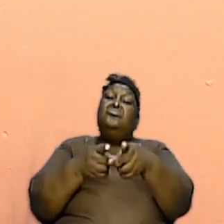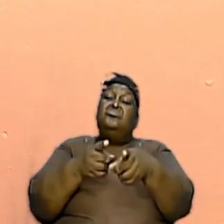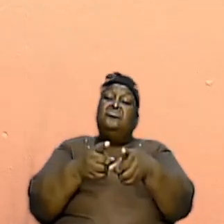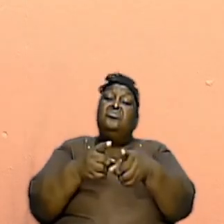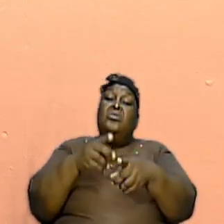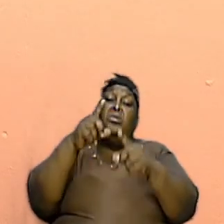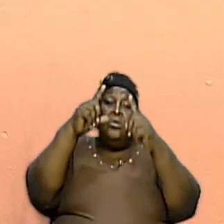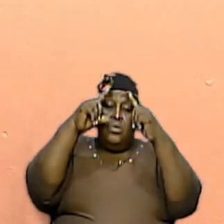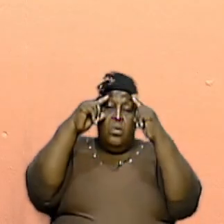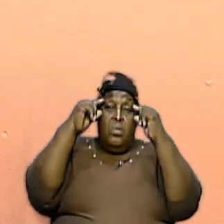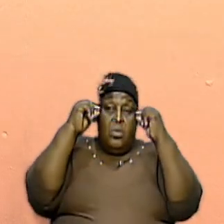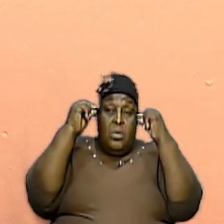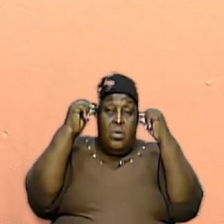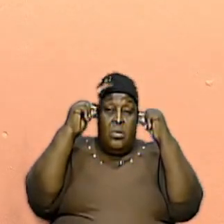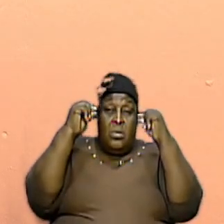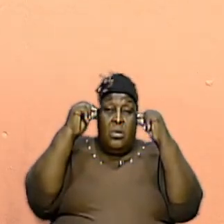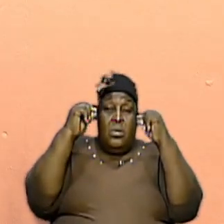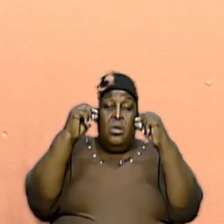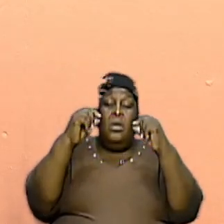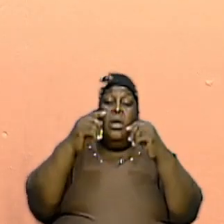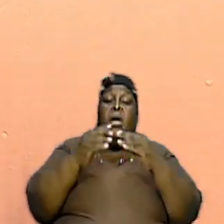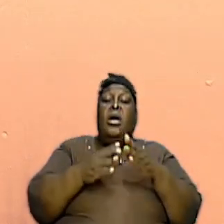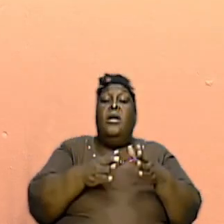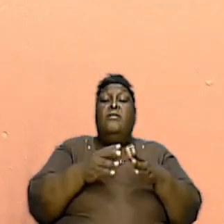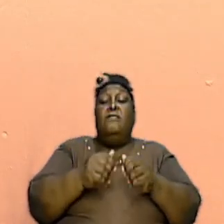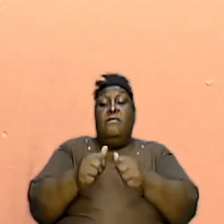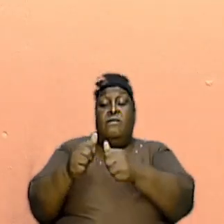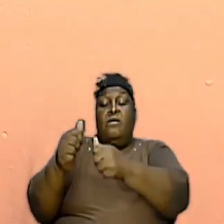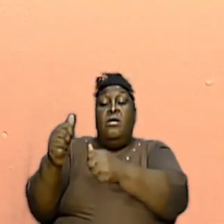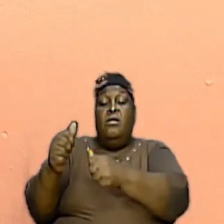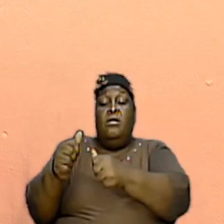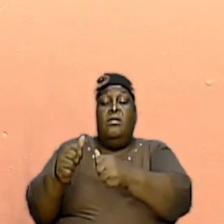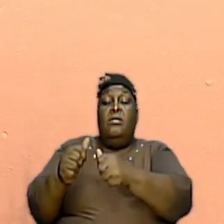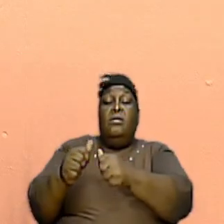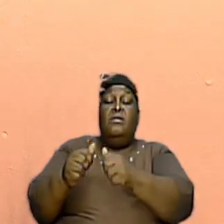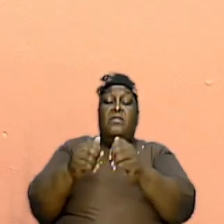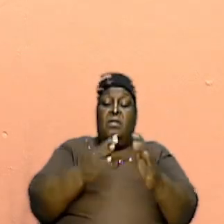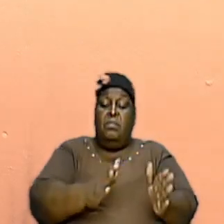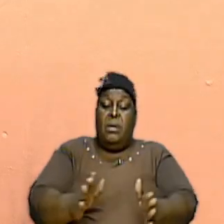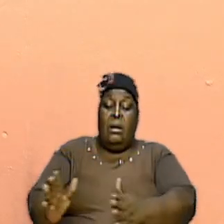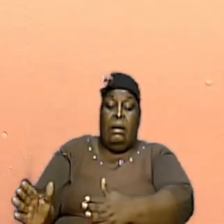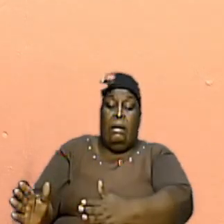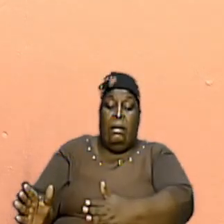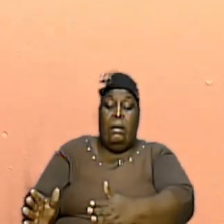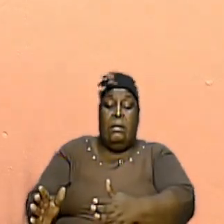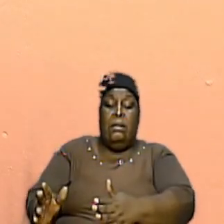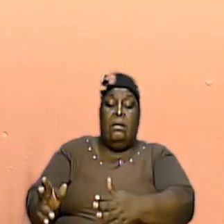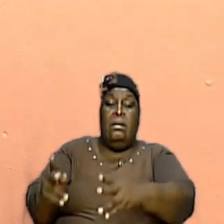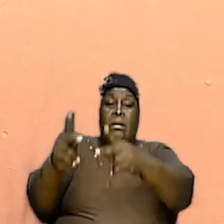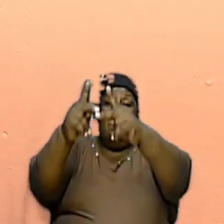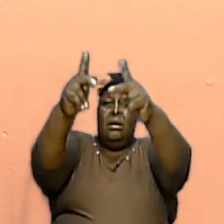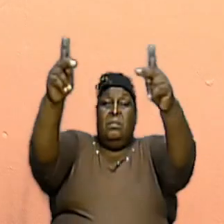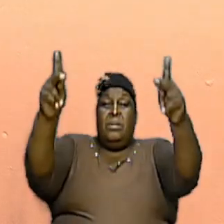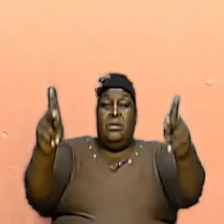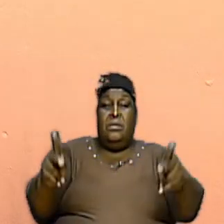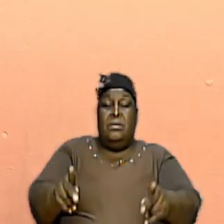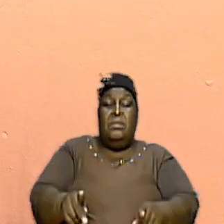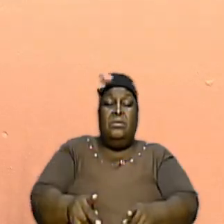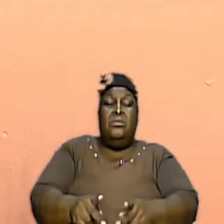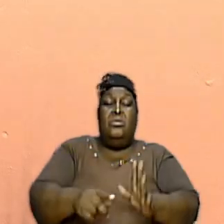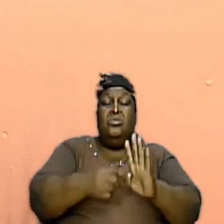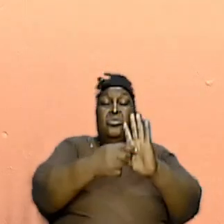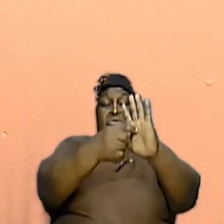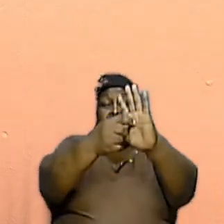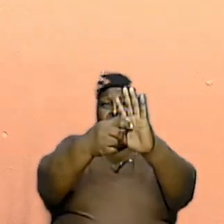to follow the pattern that was shown to him on the mountain. And